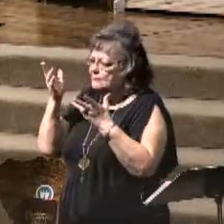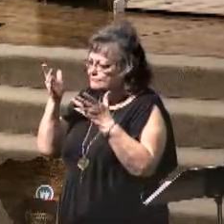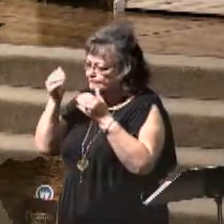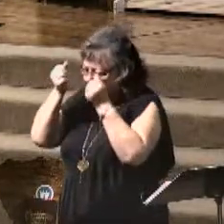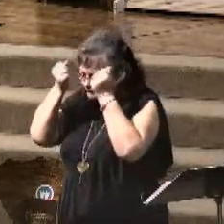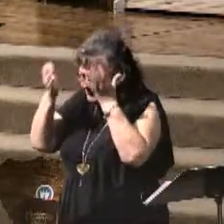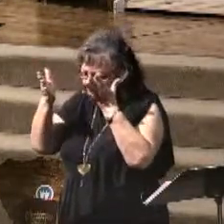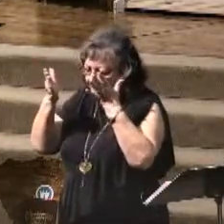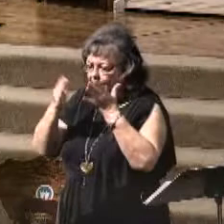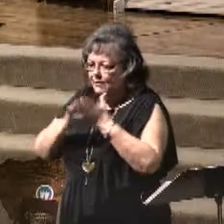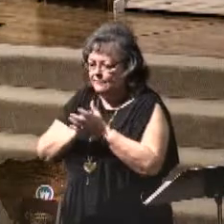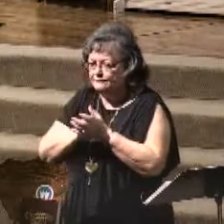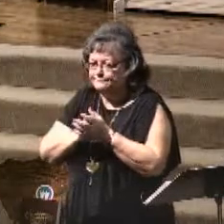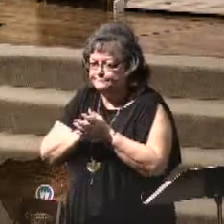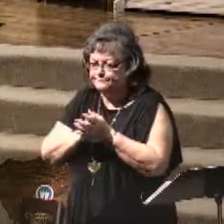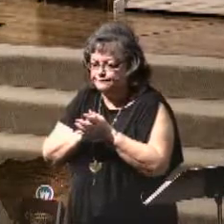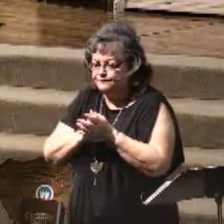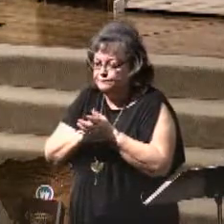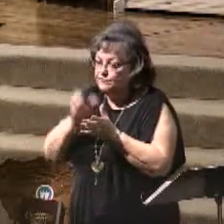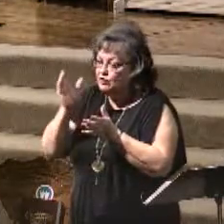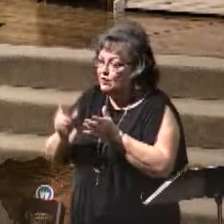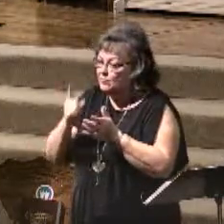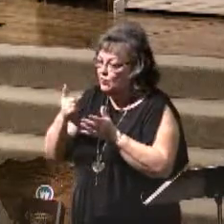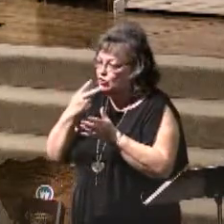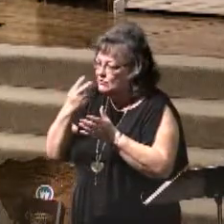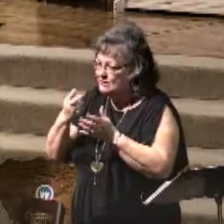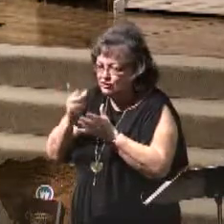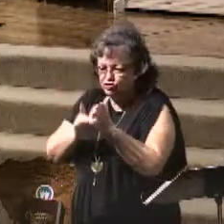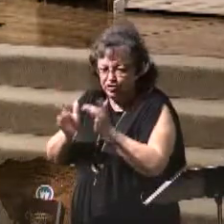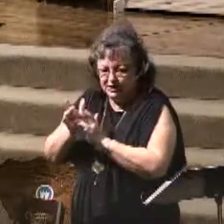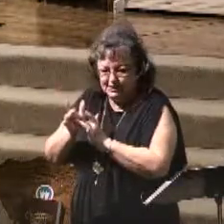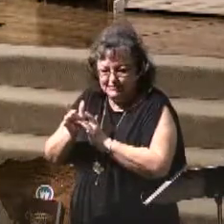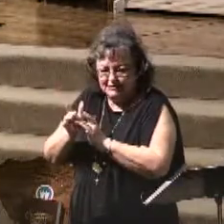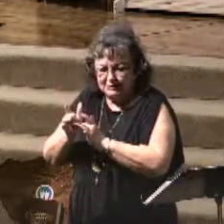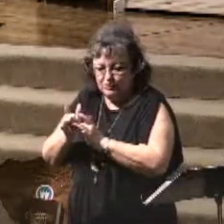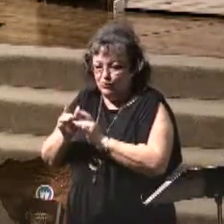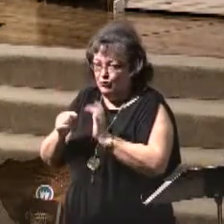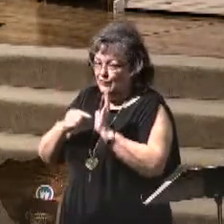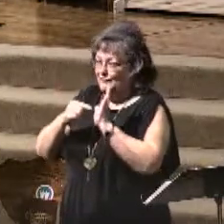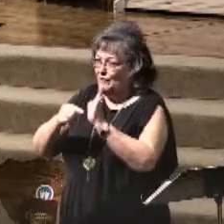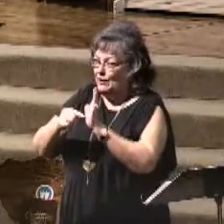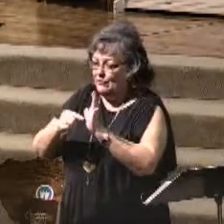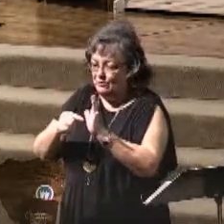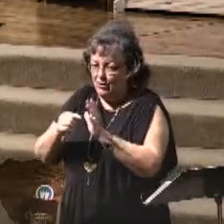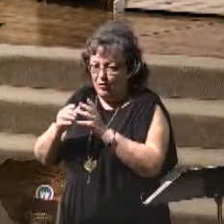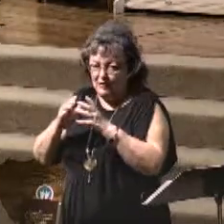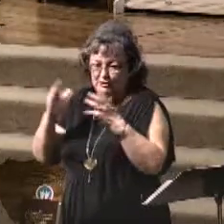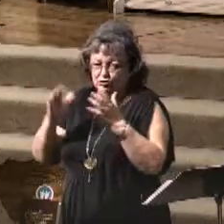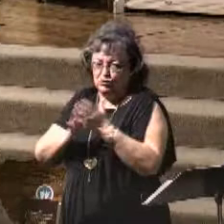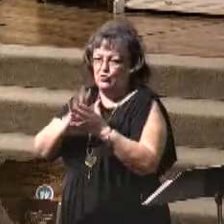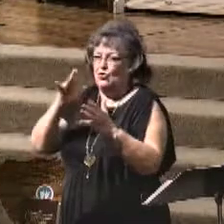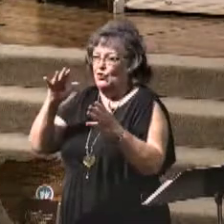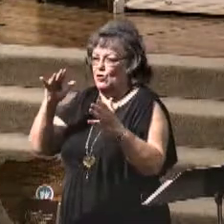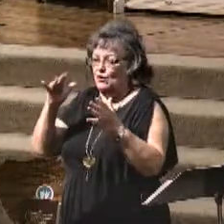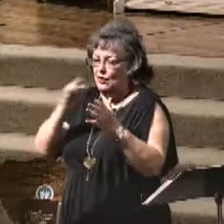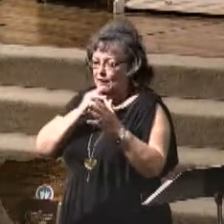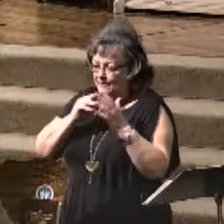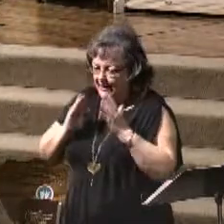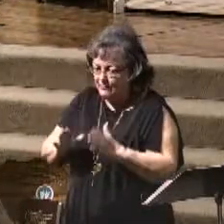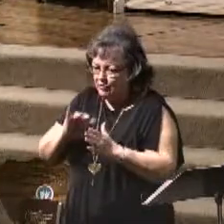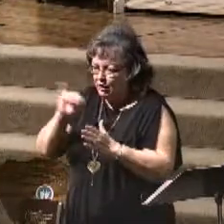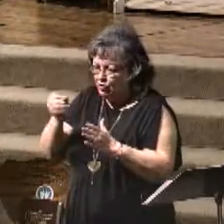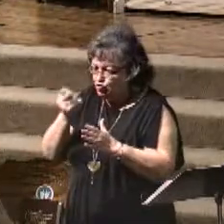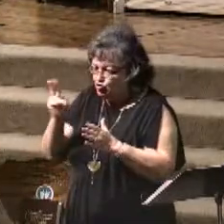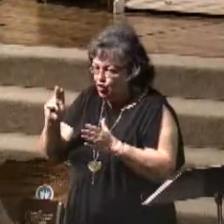Chapter 1, you see Jesus revealed in all of His glory and majesty and pictured there. And John sketches down as